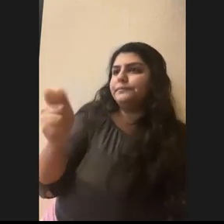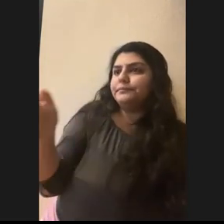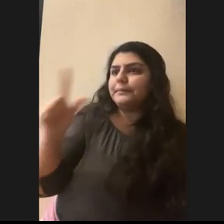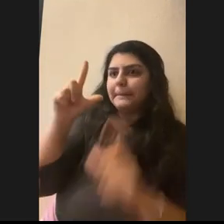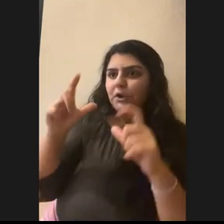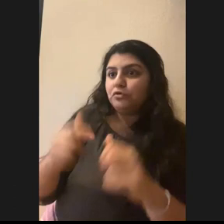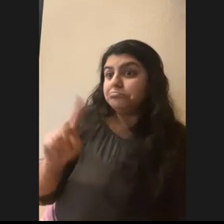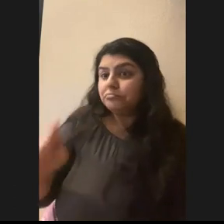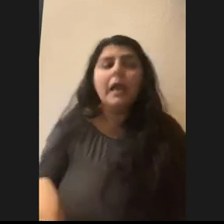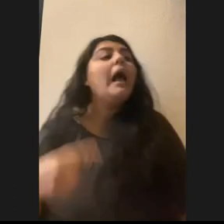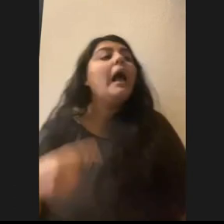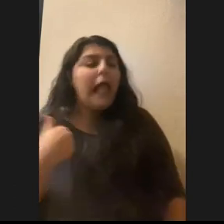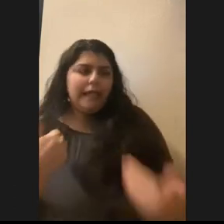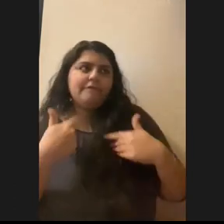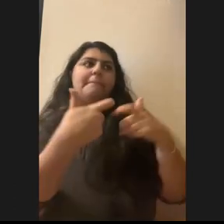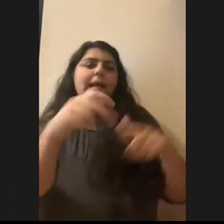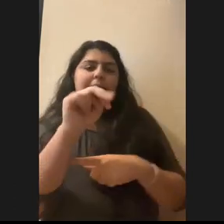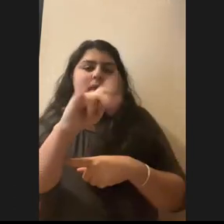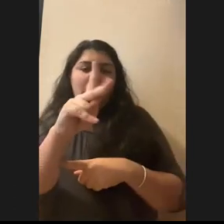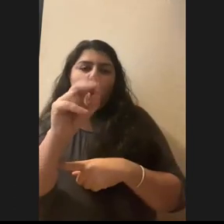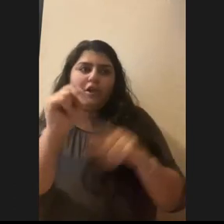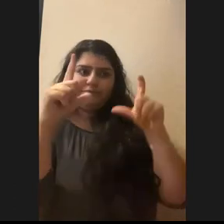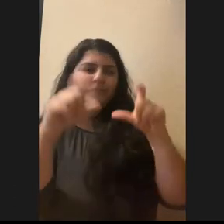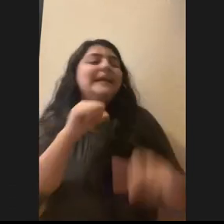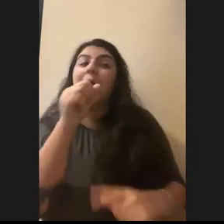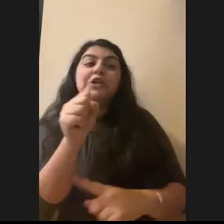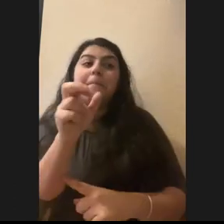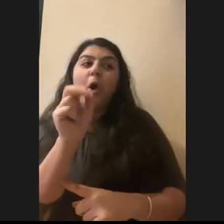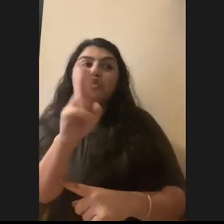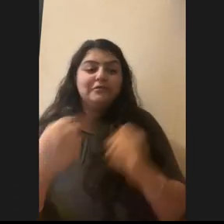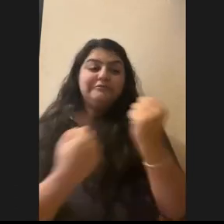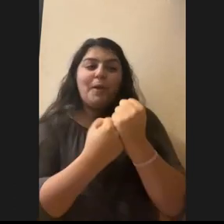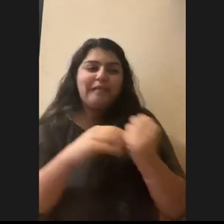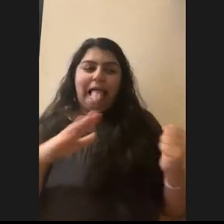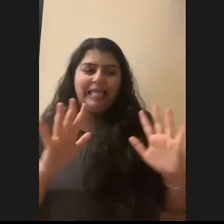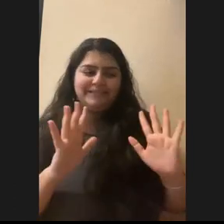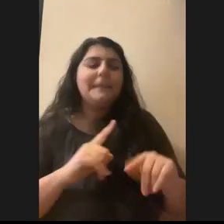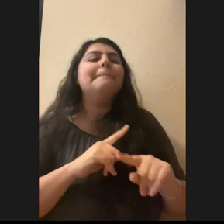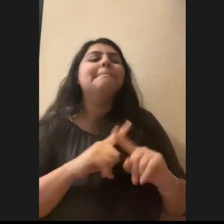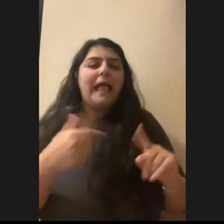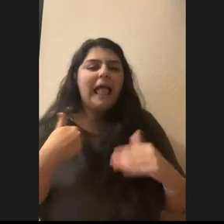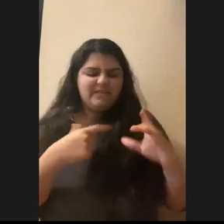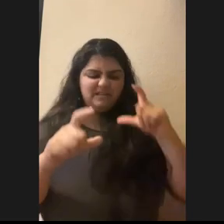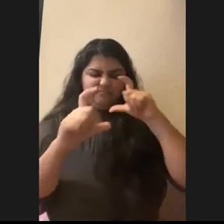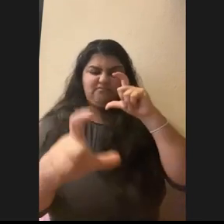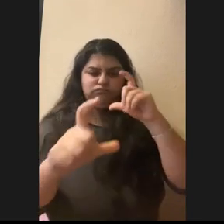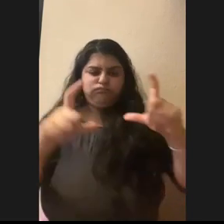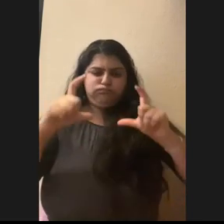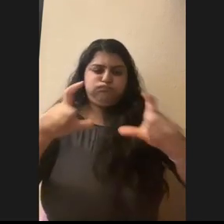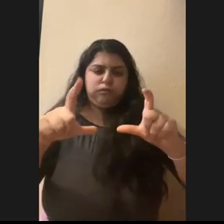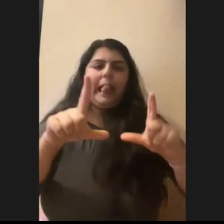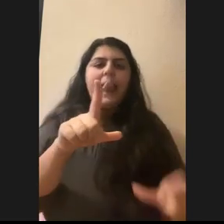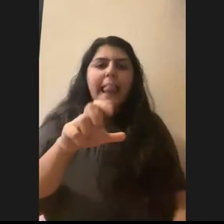a big Nikon camera. I'm not sponsored. Um, but I have a very big lens because you don't want to get close to wildlife. Um,